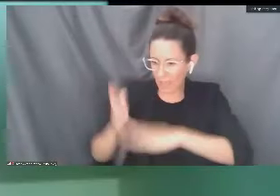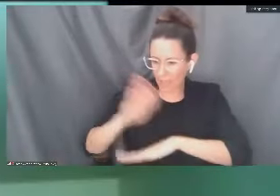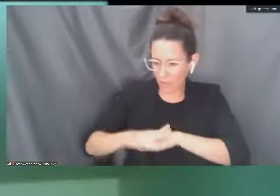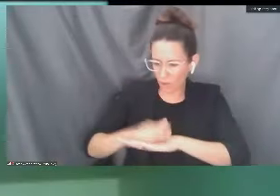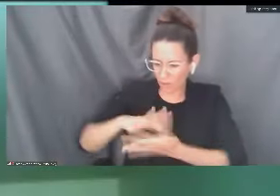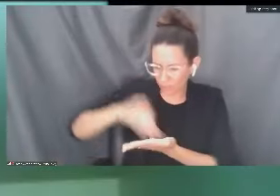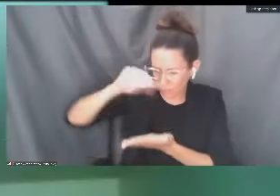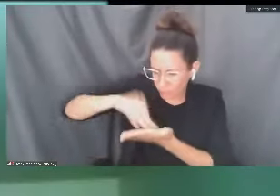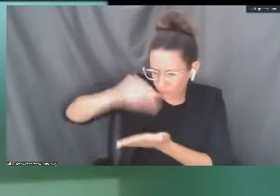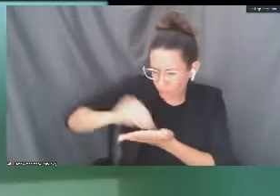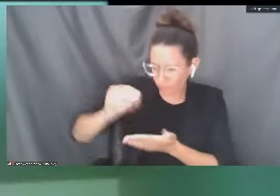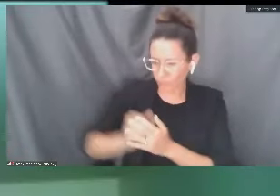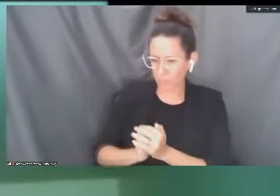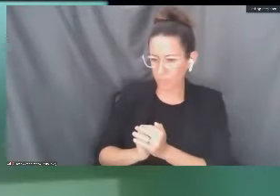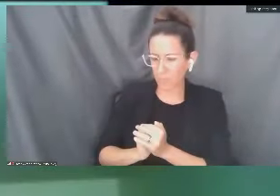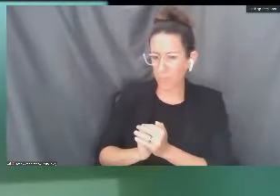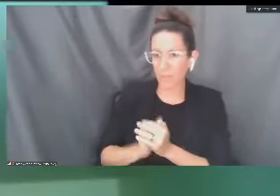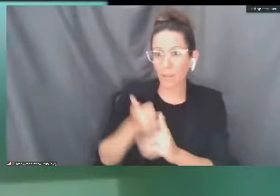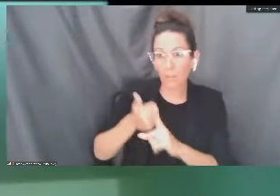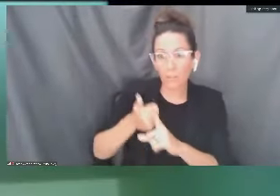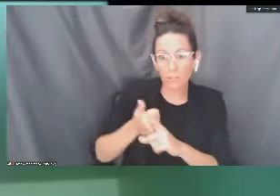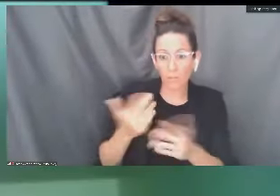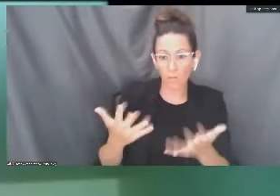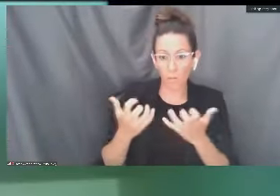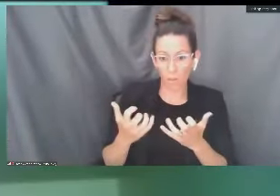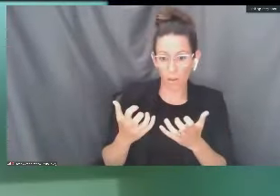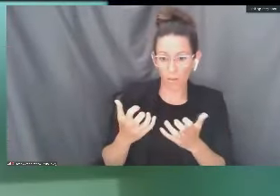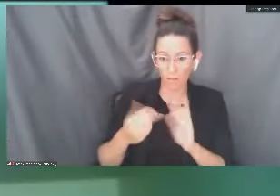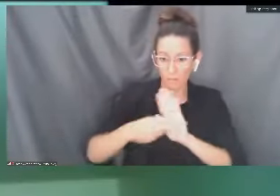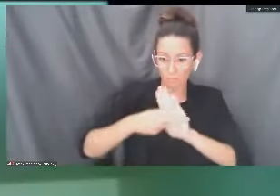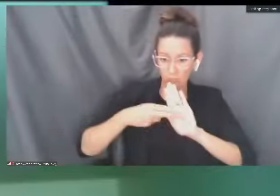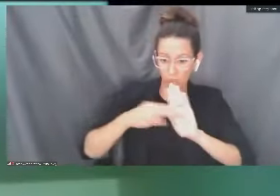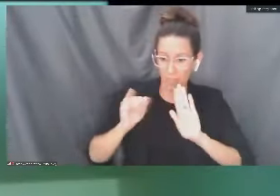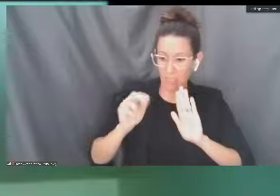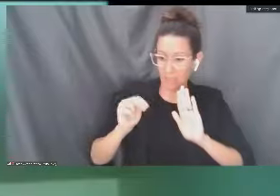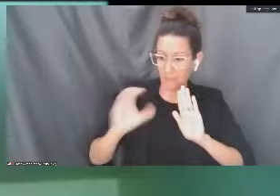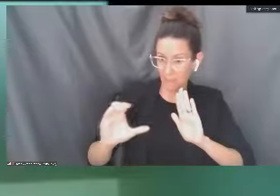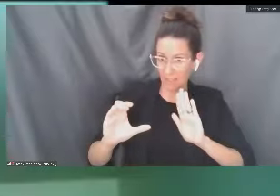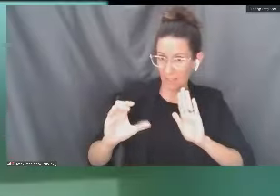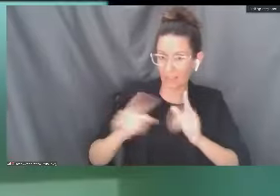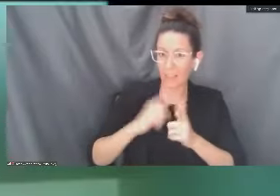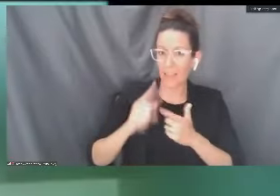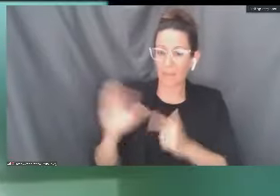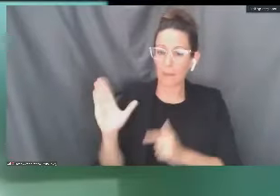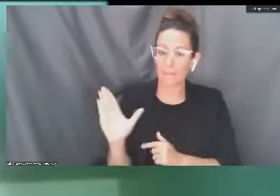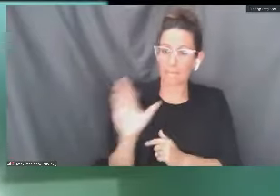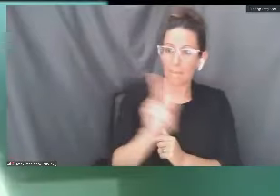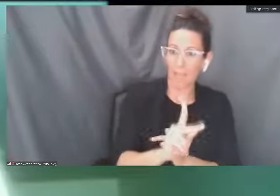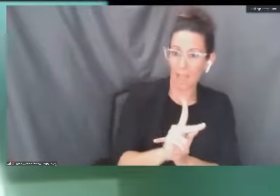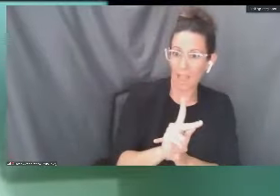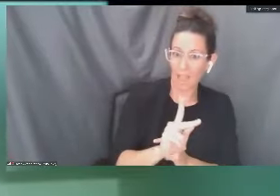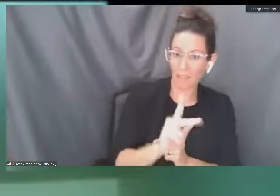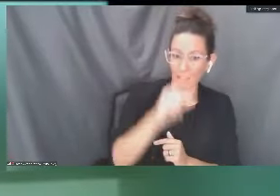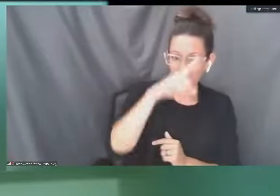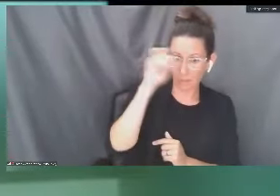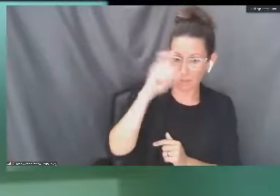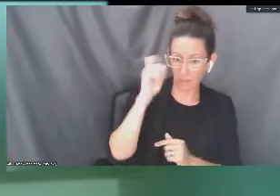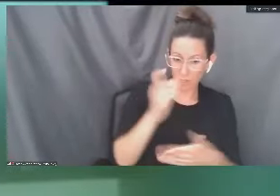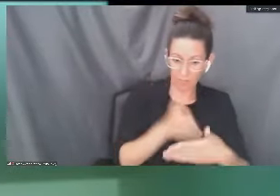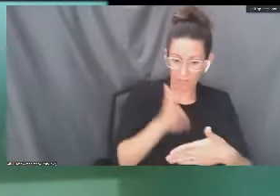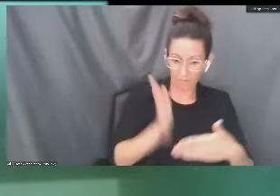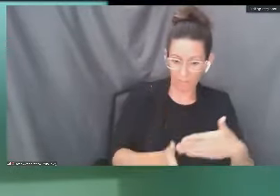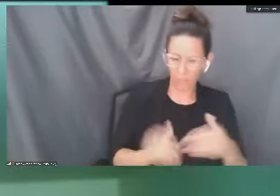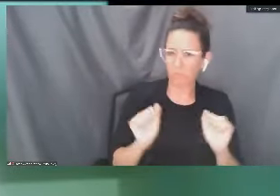So students who want to be given an incomplete and come back this summer to finish those courses will be allowed to do